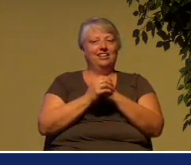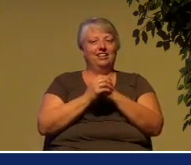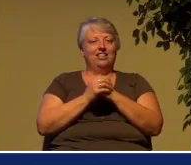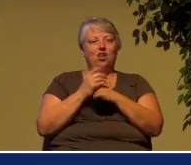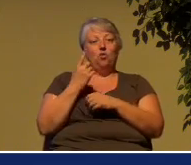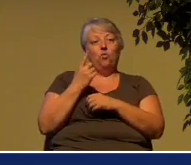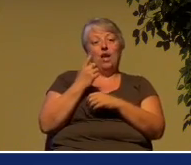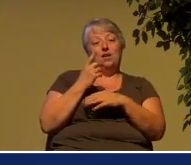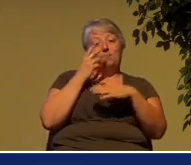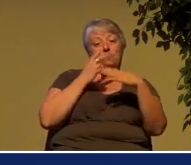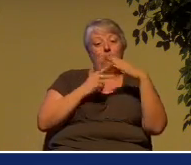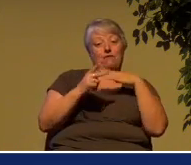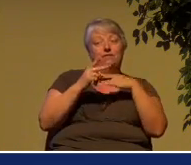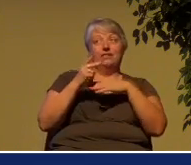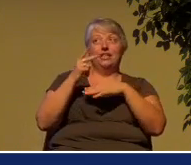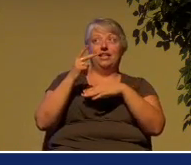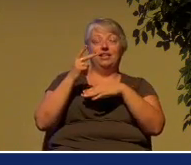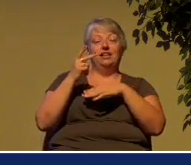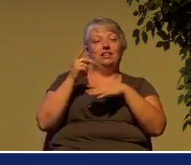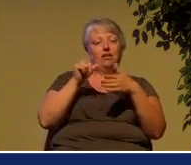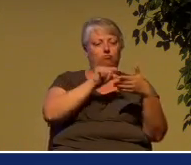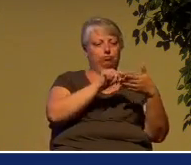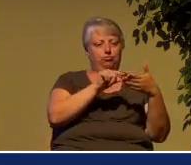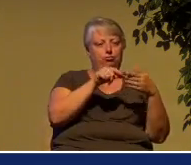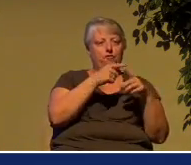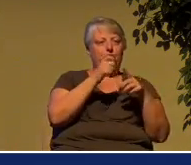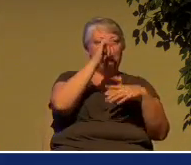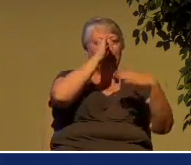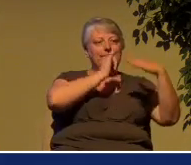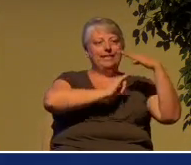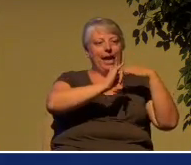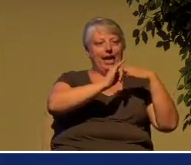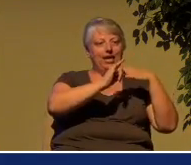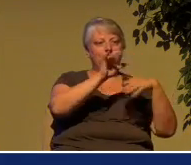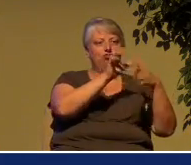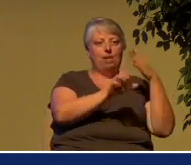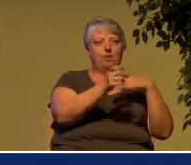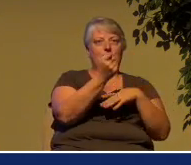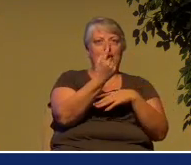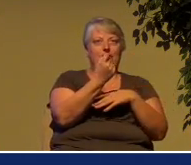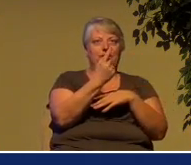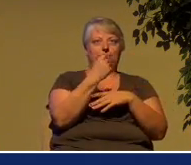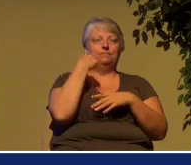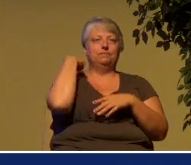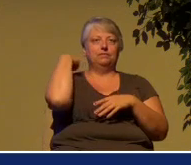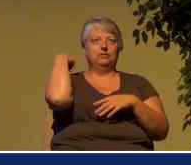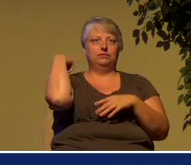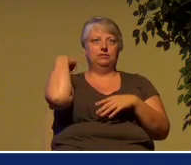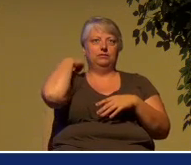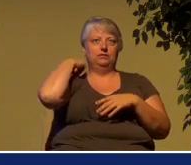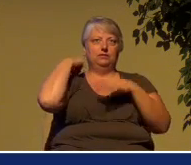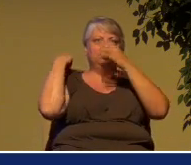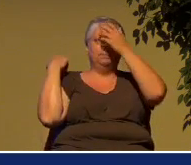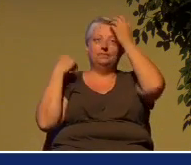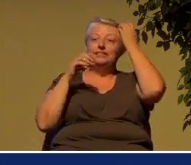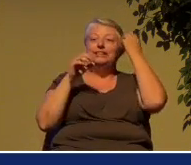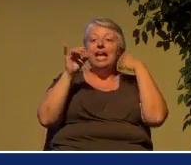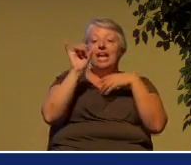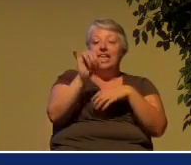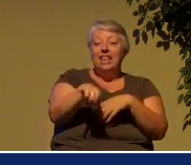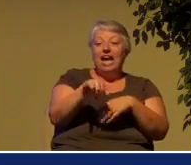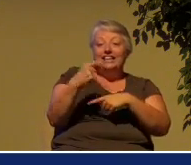comes from the prophet Isaiah, where Isaiah says in chapter 11, the verses 11 and 12, in that day,